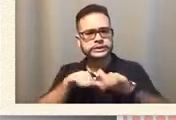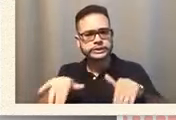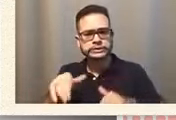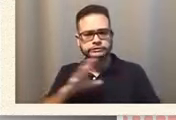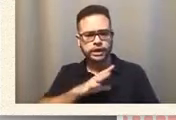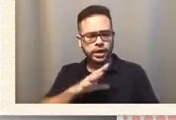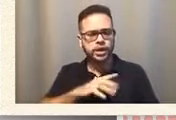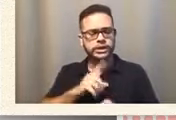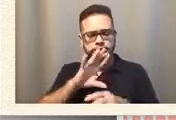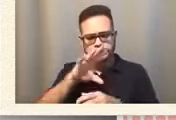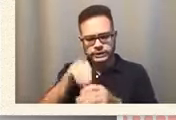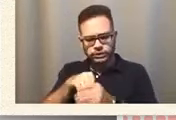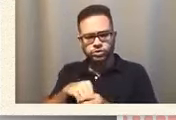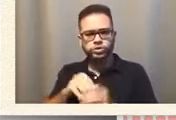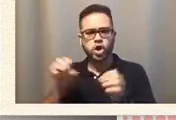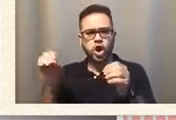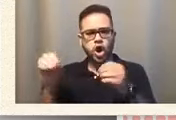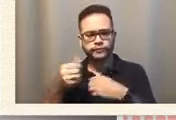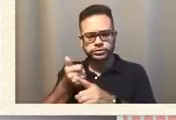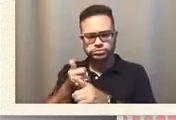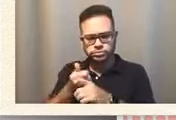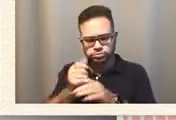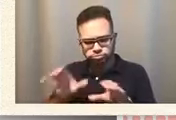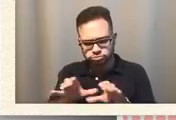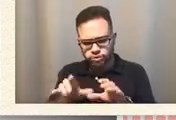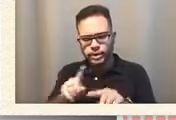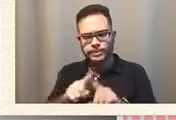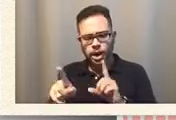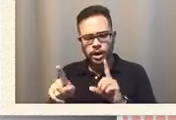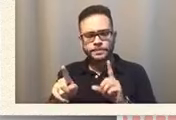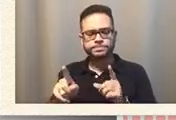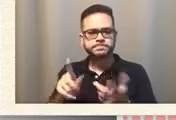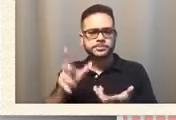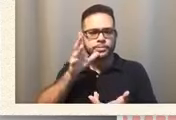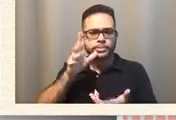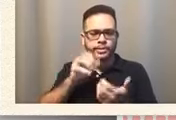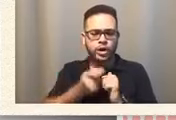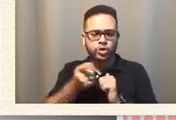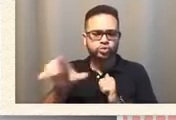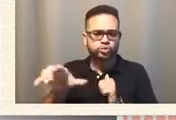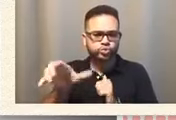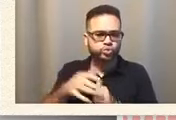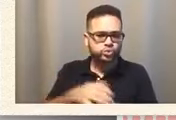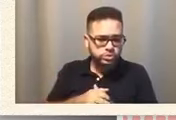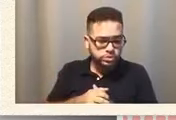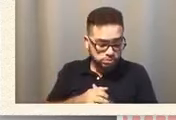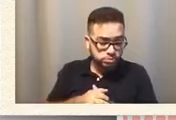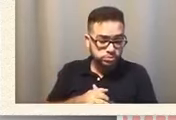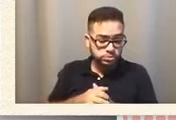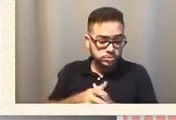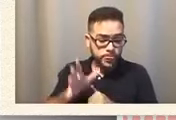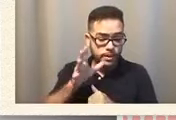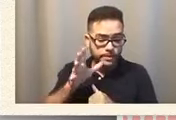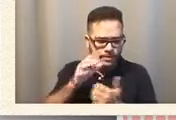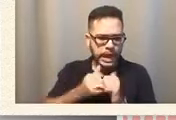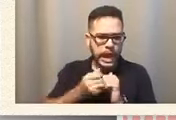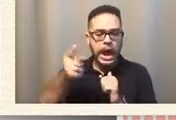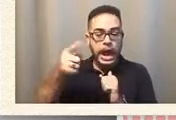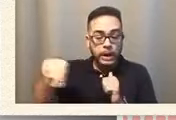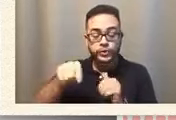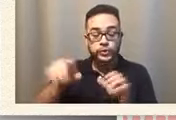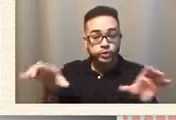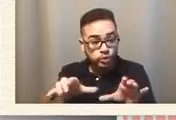right. Okay. Mom, how are you doing? Moms, how are you doing? Are you okay?